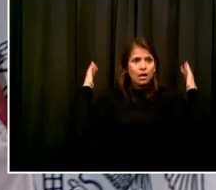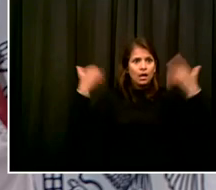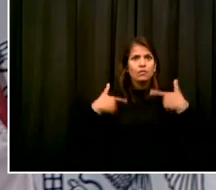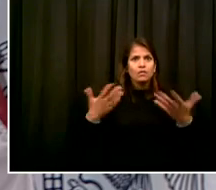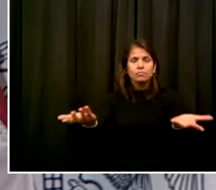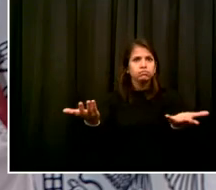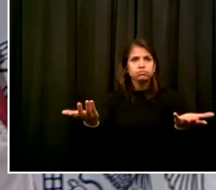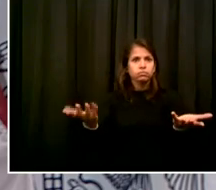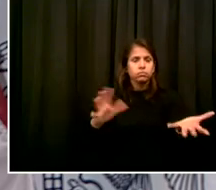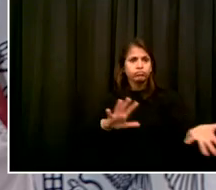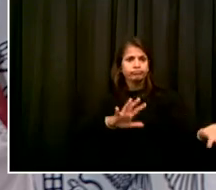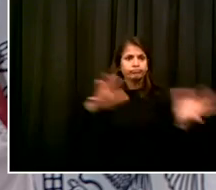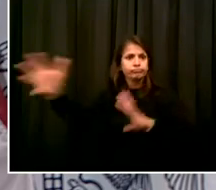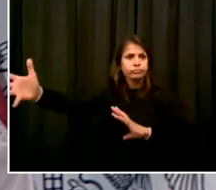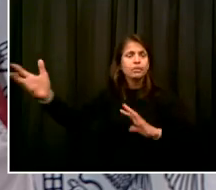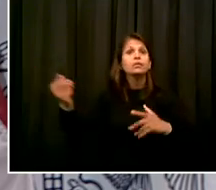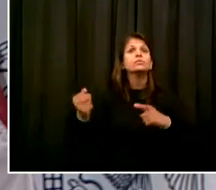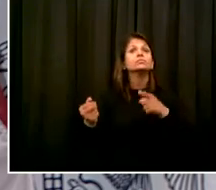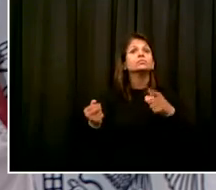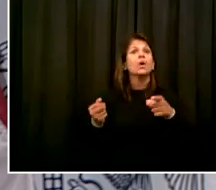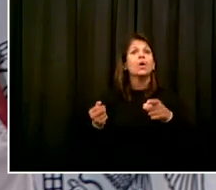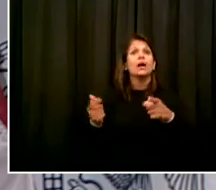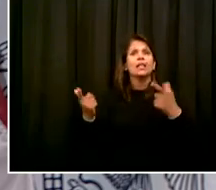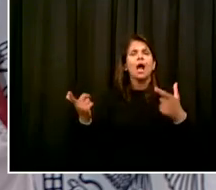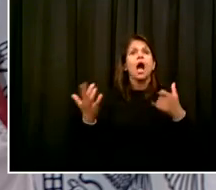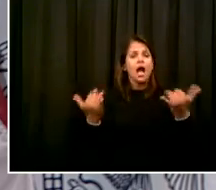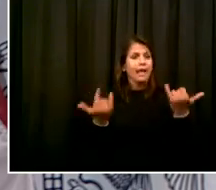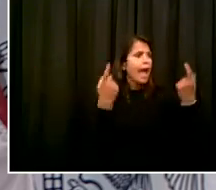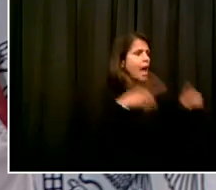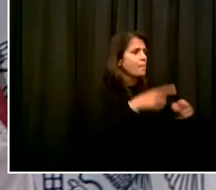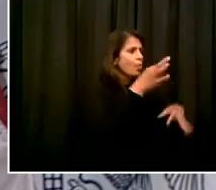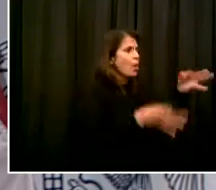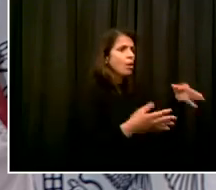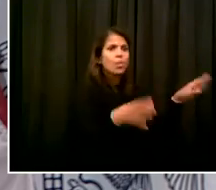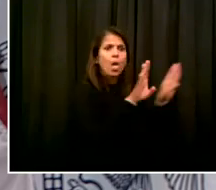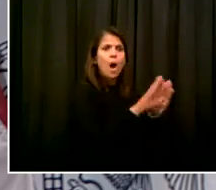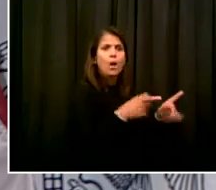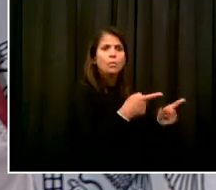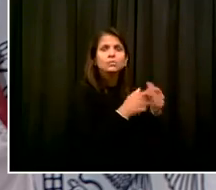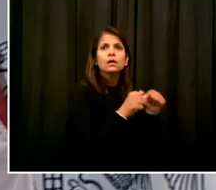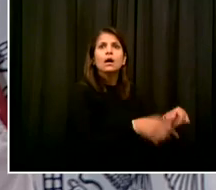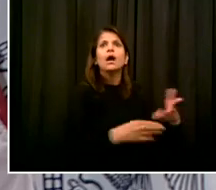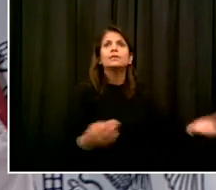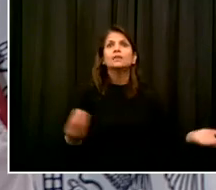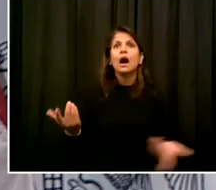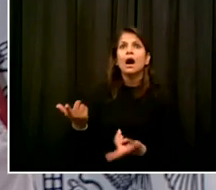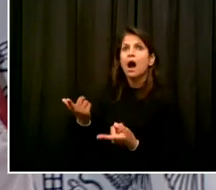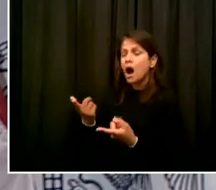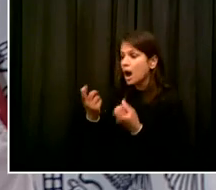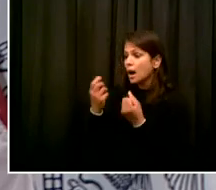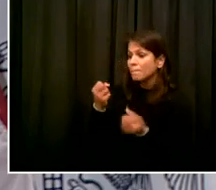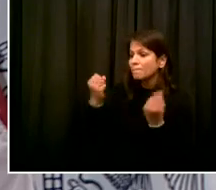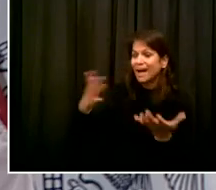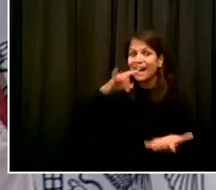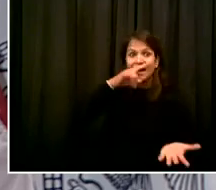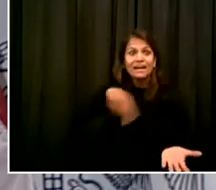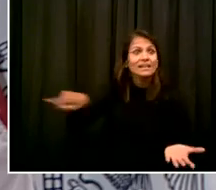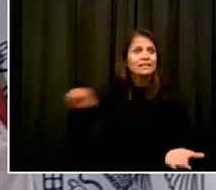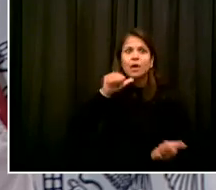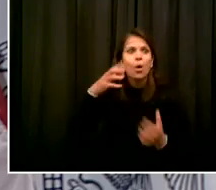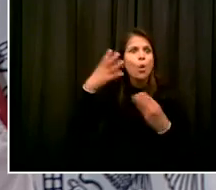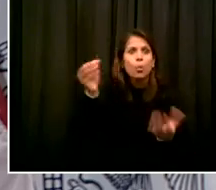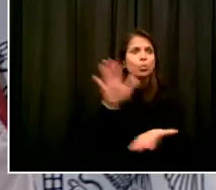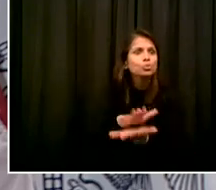full speed, you've got folks with no jobs, you've got kids out of school, it's all come together. So